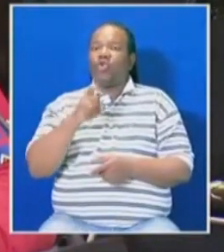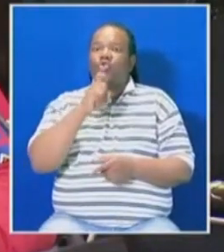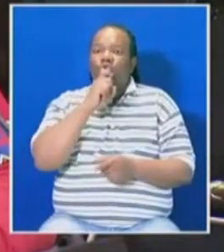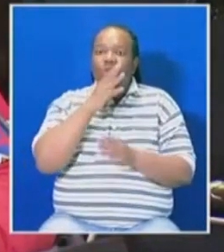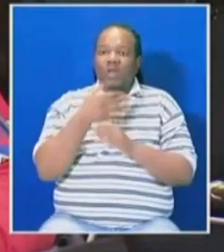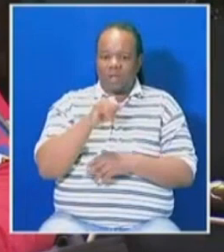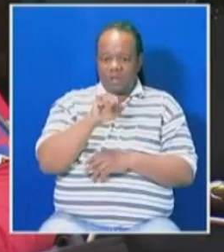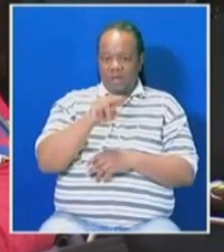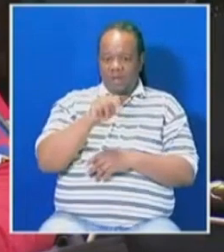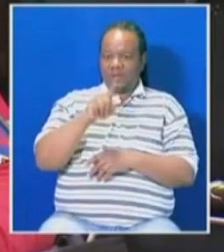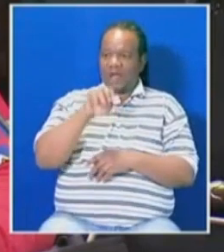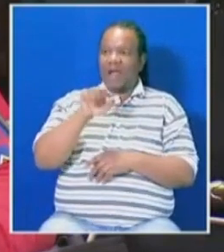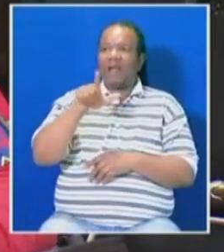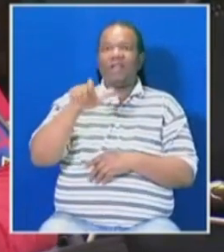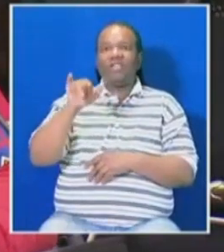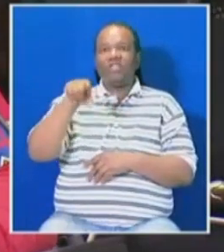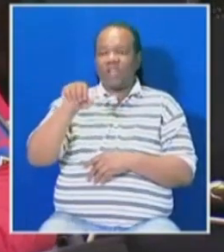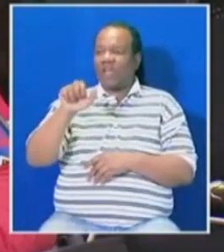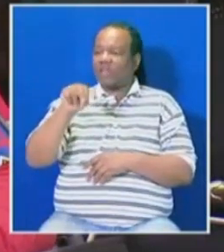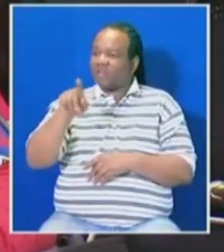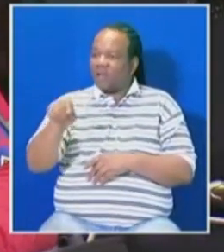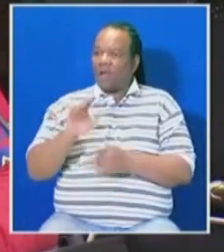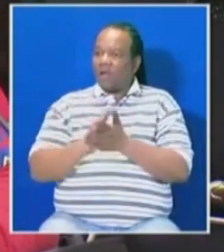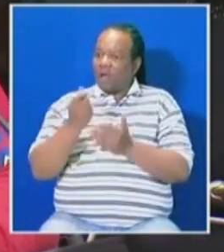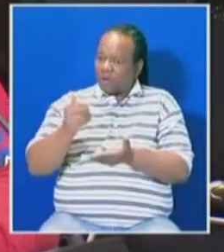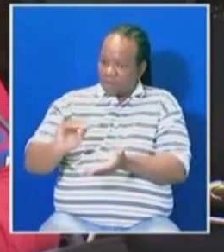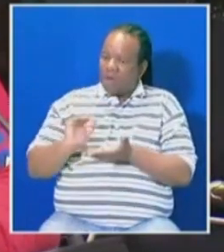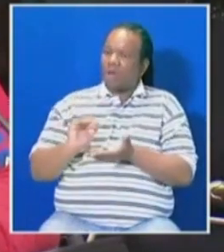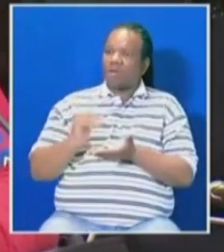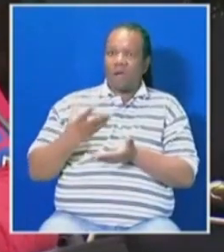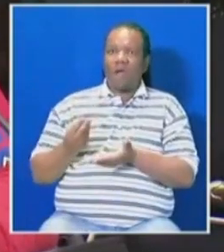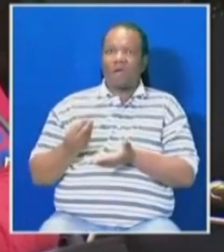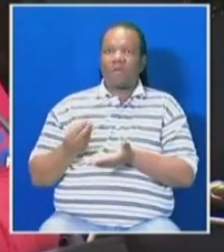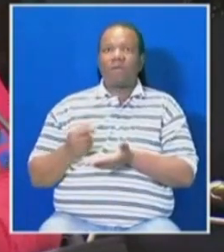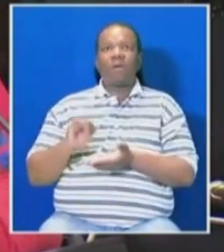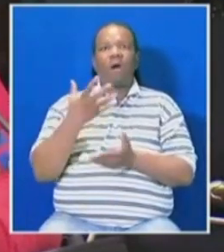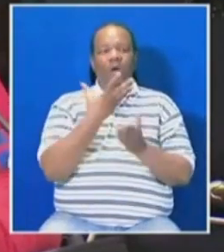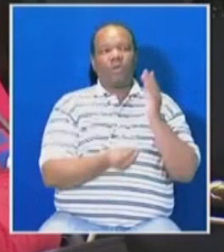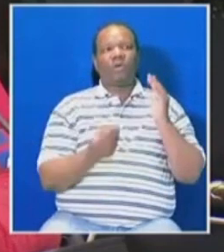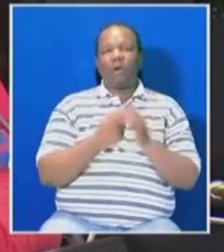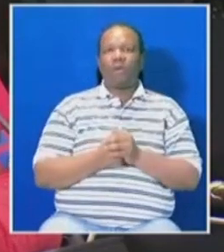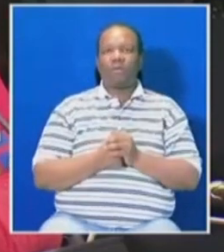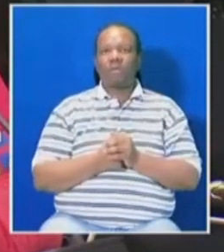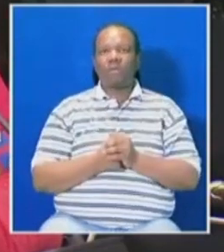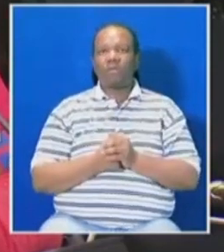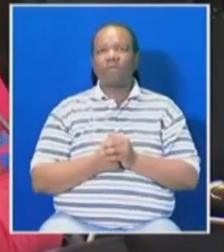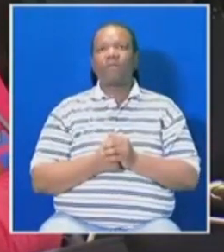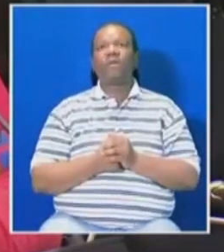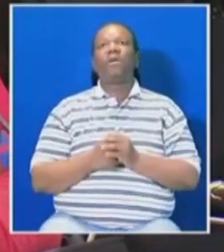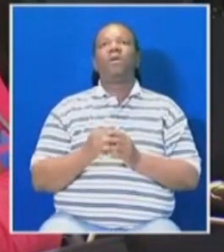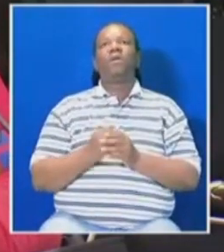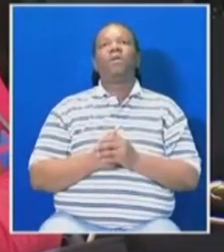services to take that cash. Honorable Member. I withdraw. We would like to remind the Minister